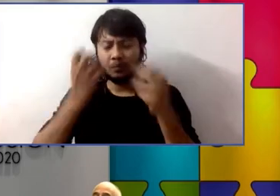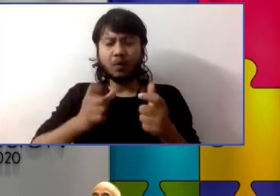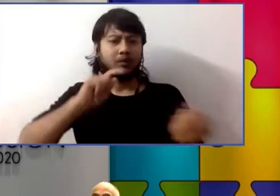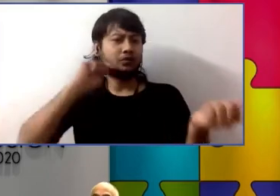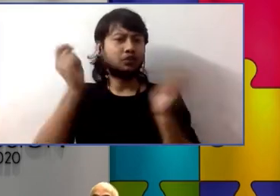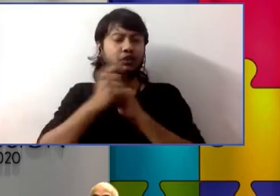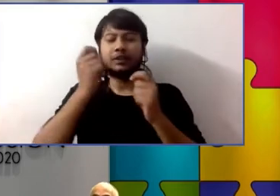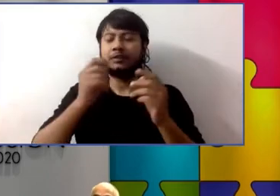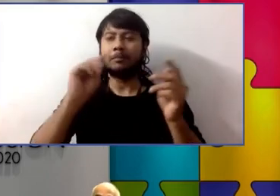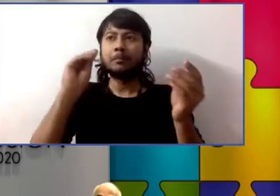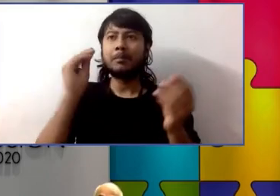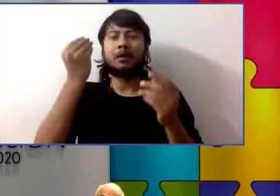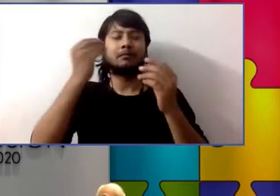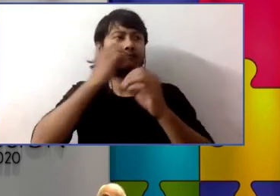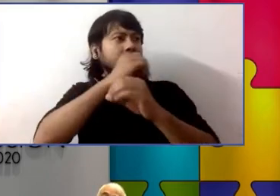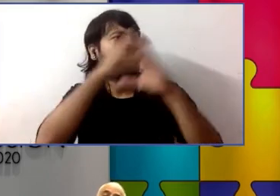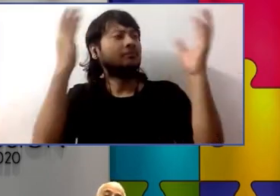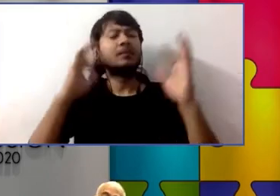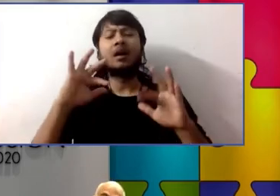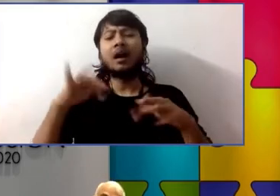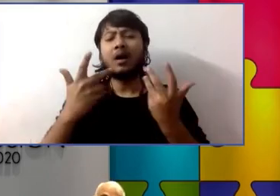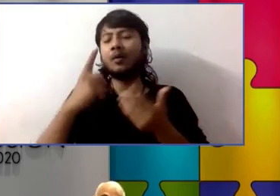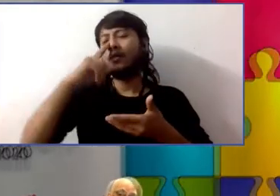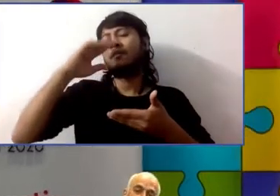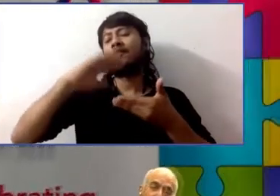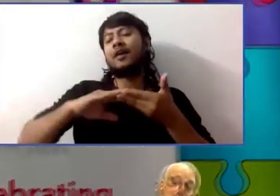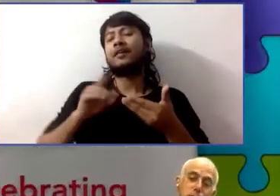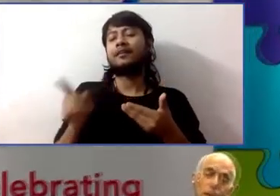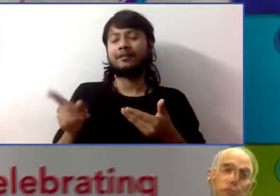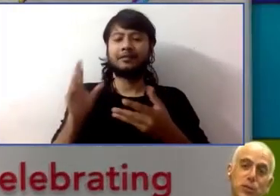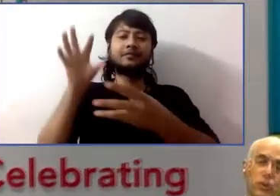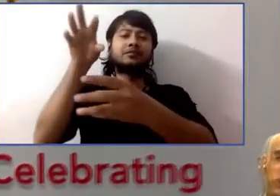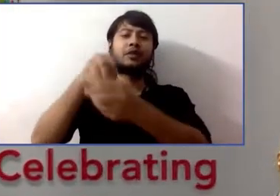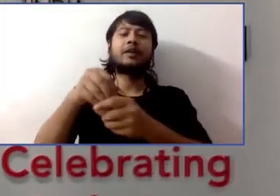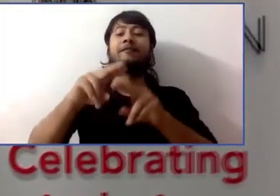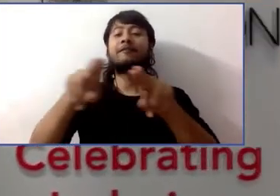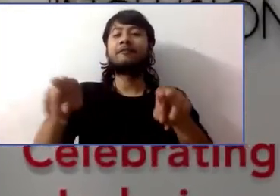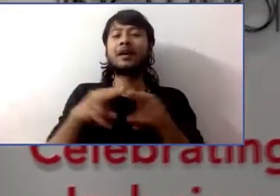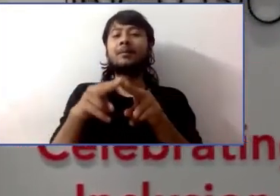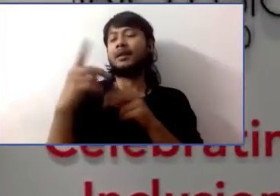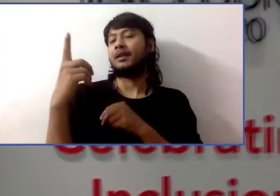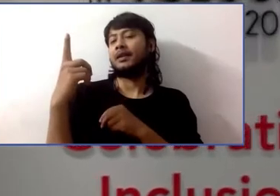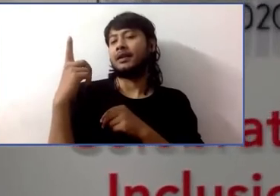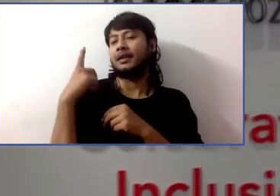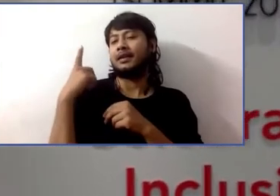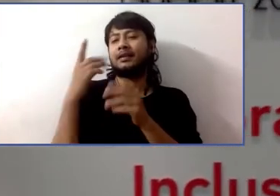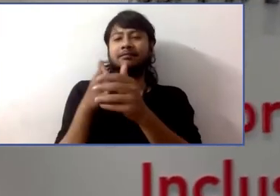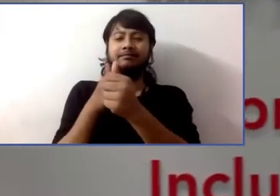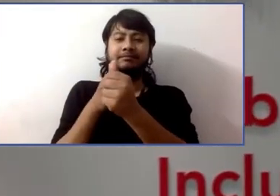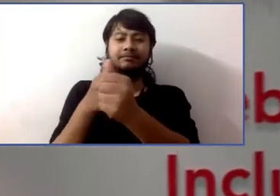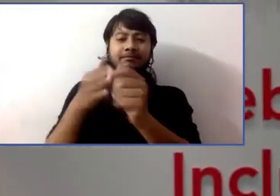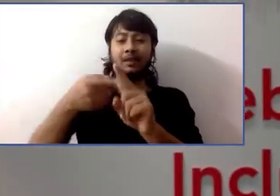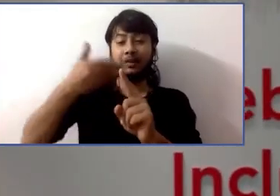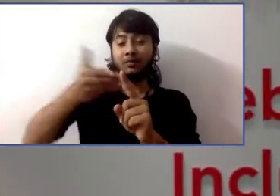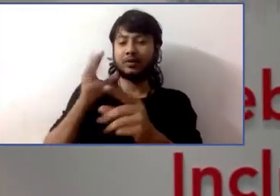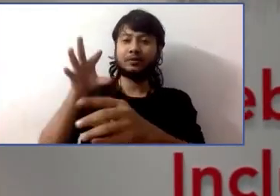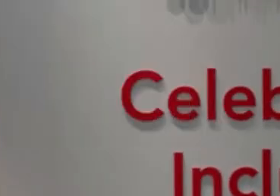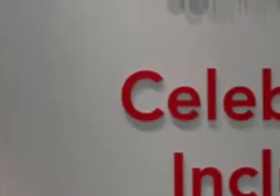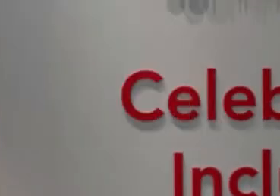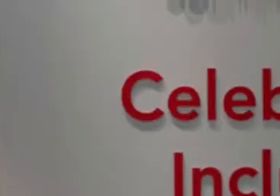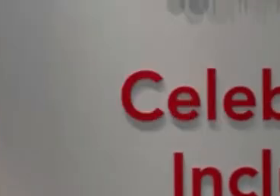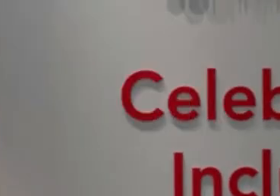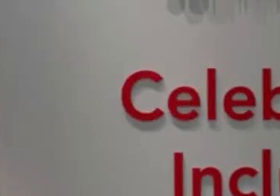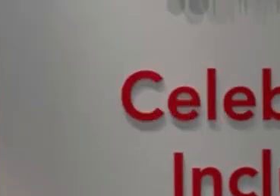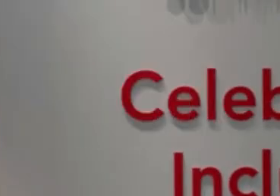wife was fortunate to go through a family leadership training and she was able to come to this idea that you know kids with disabilities